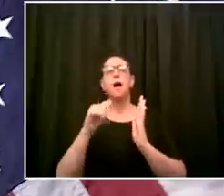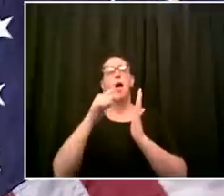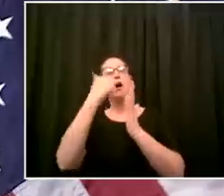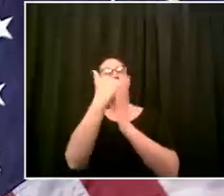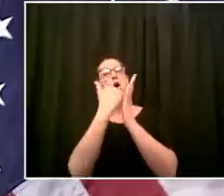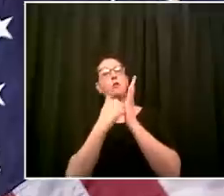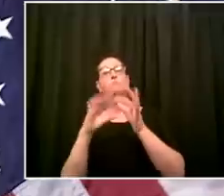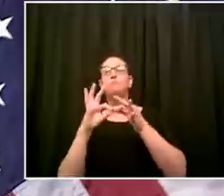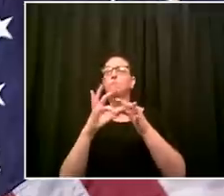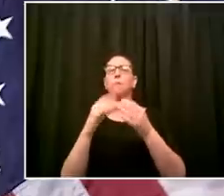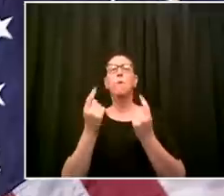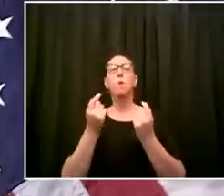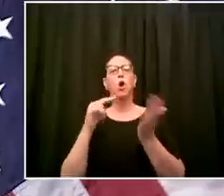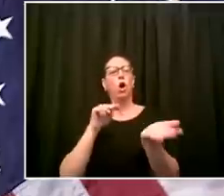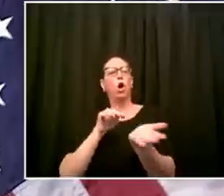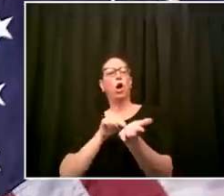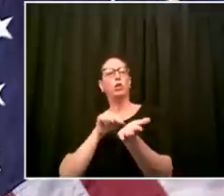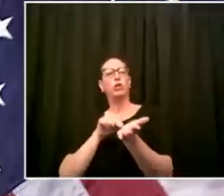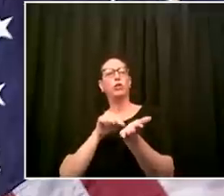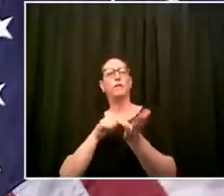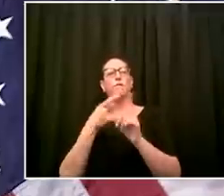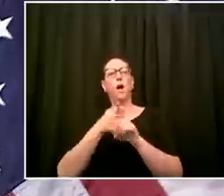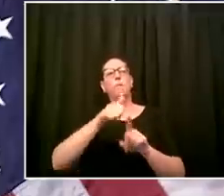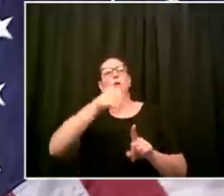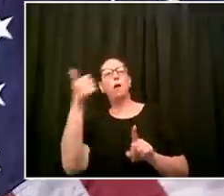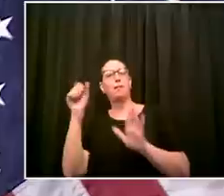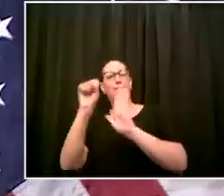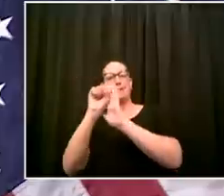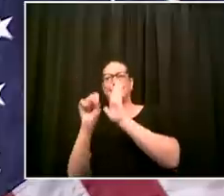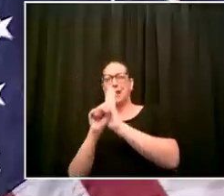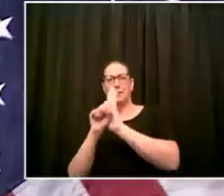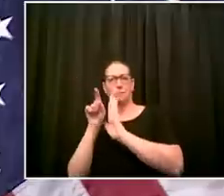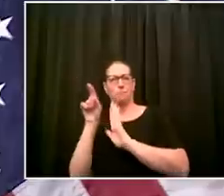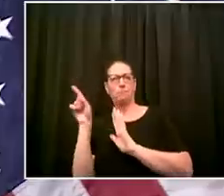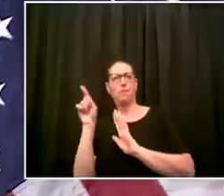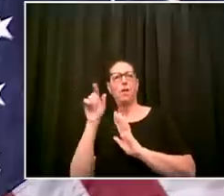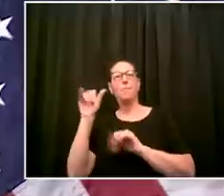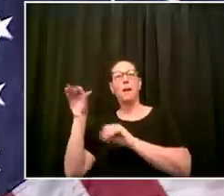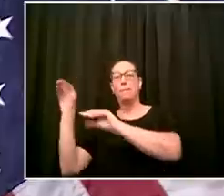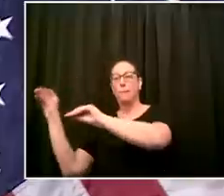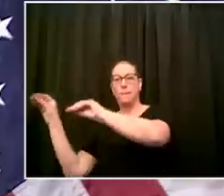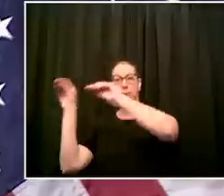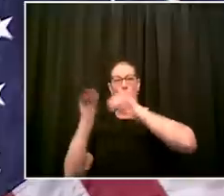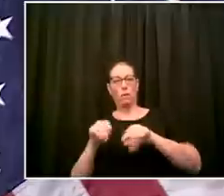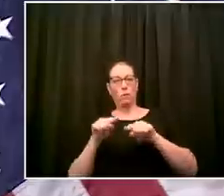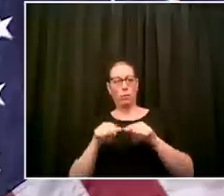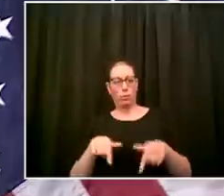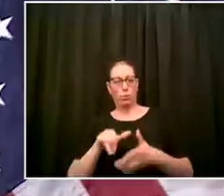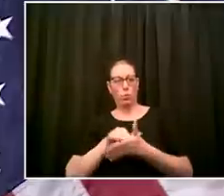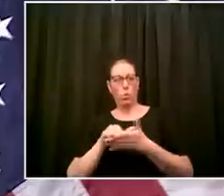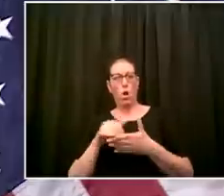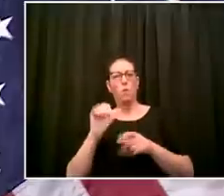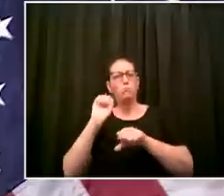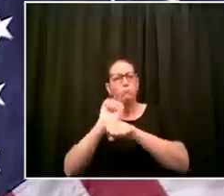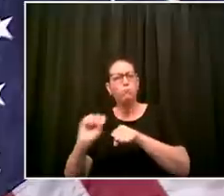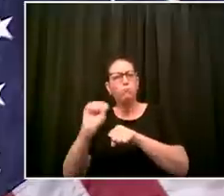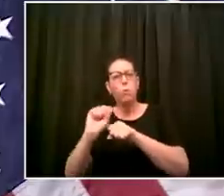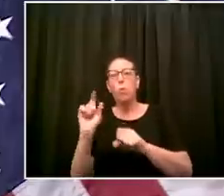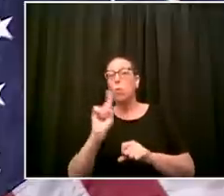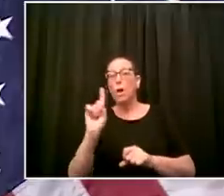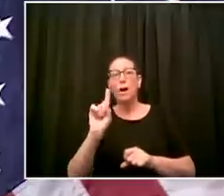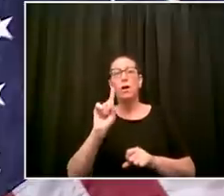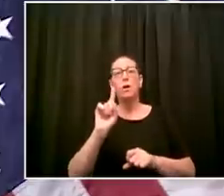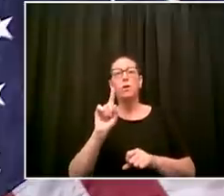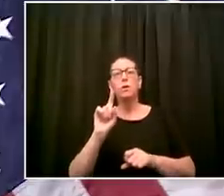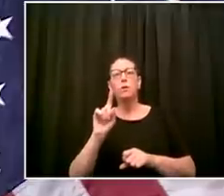run the adult daycare center on roosevelt island um they told us patients had horrific bed sores unchanged diapers there were